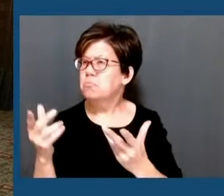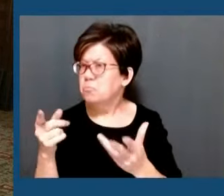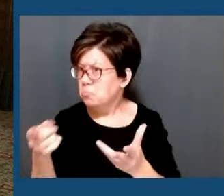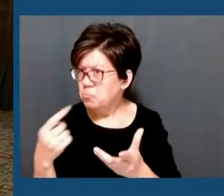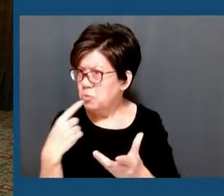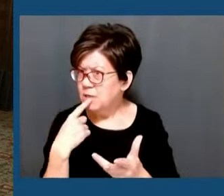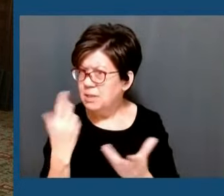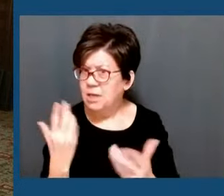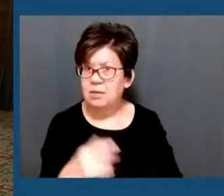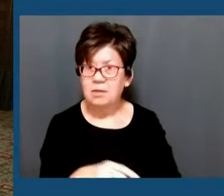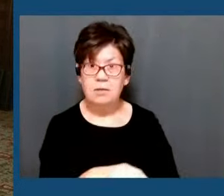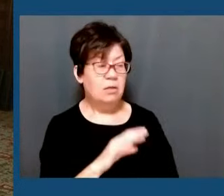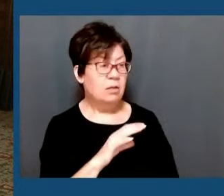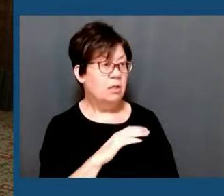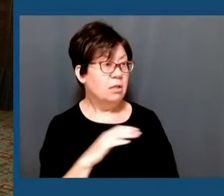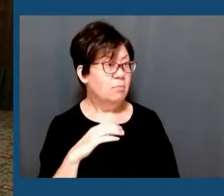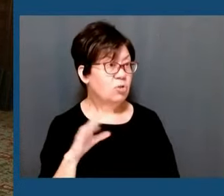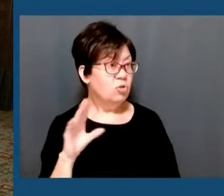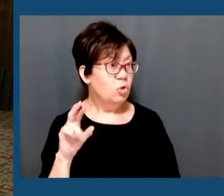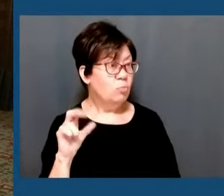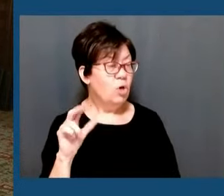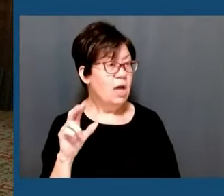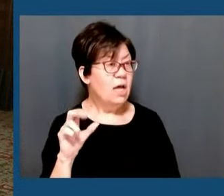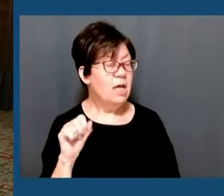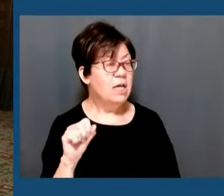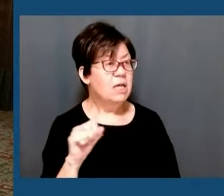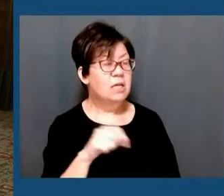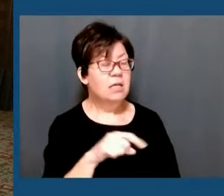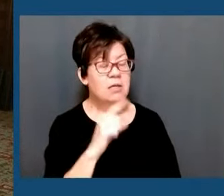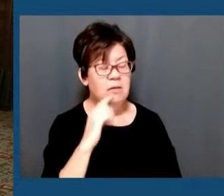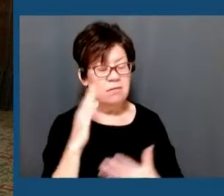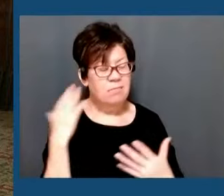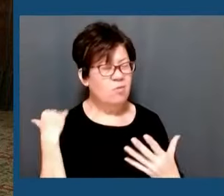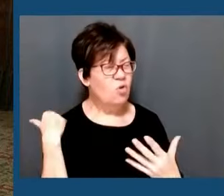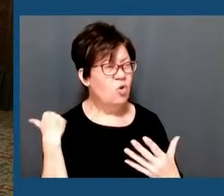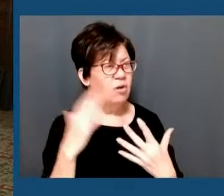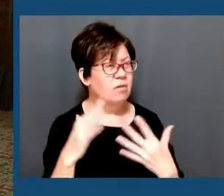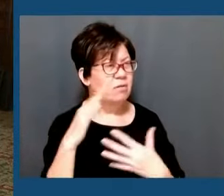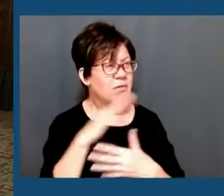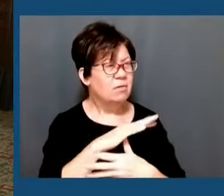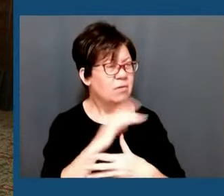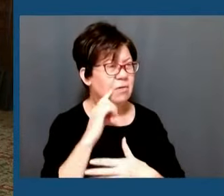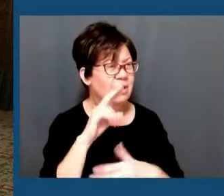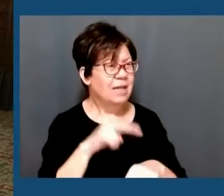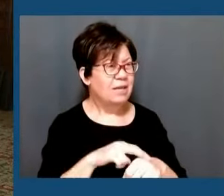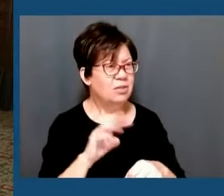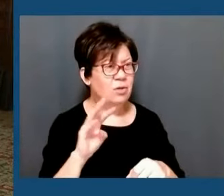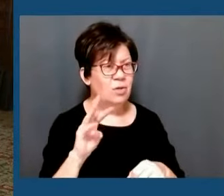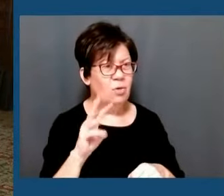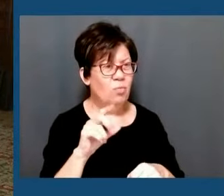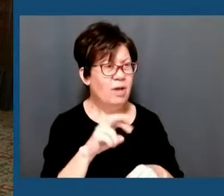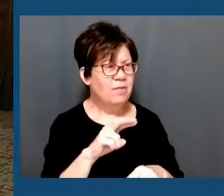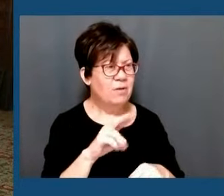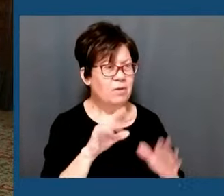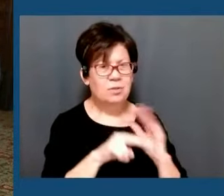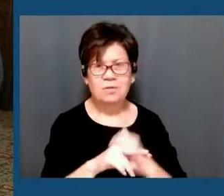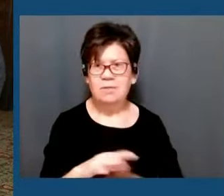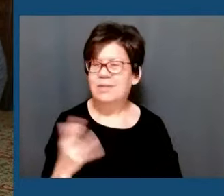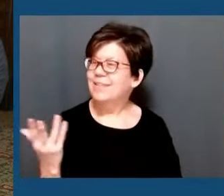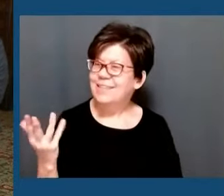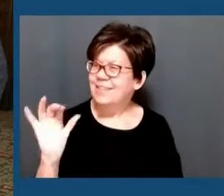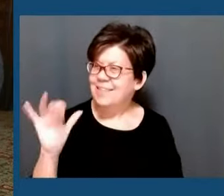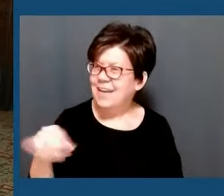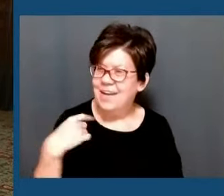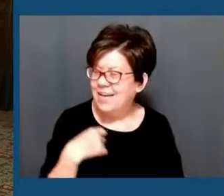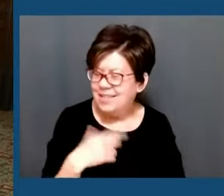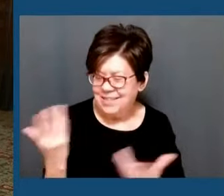Commissioner Bray, the former head of – one of the heads of the National Weather Service. Is this something you can predict? No, yeah, yeah. We don't we don't